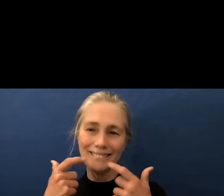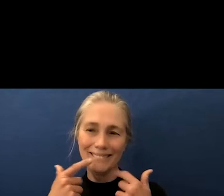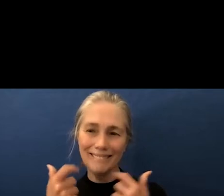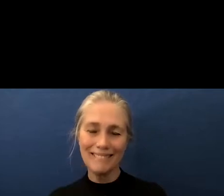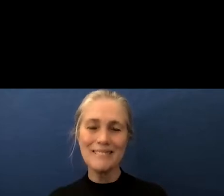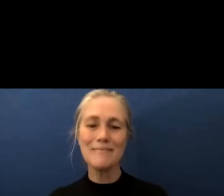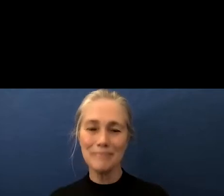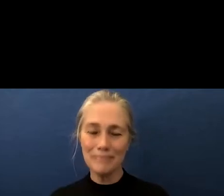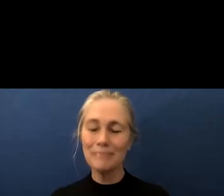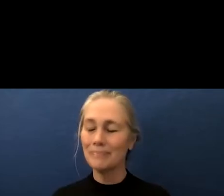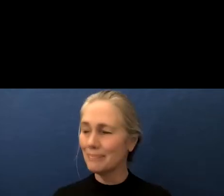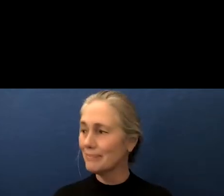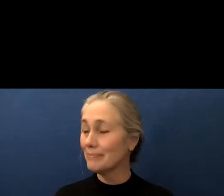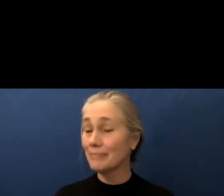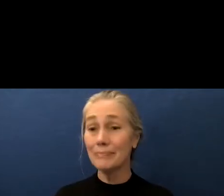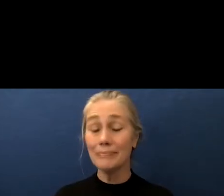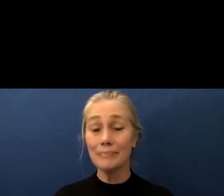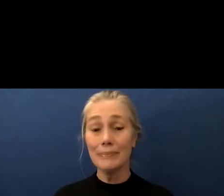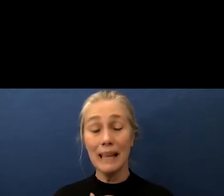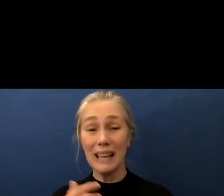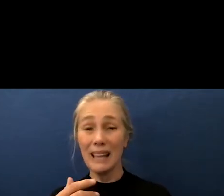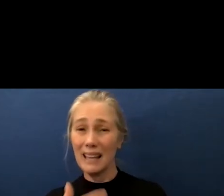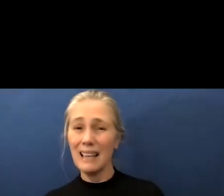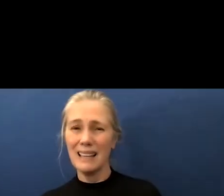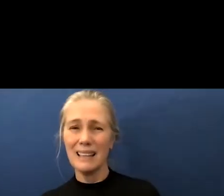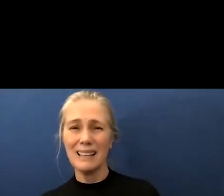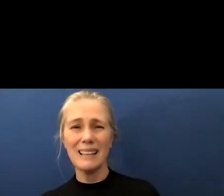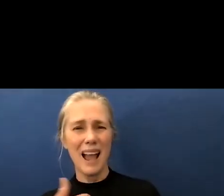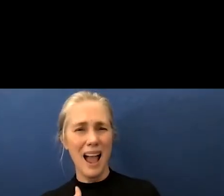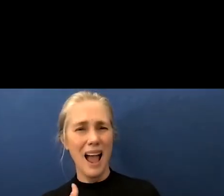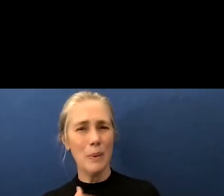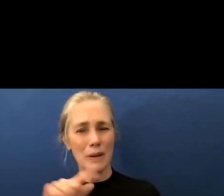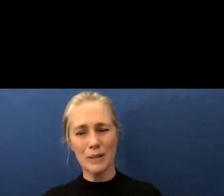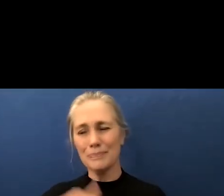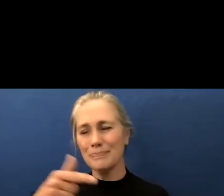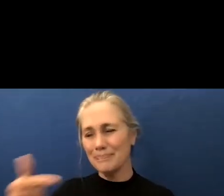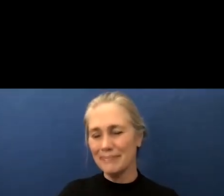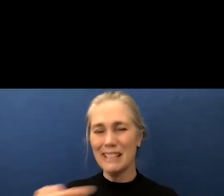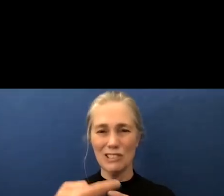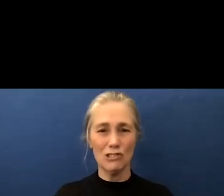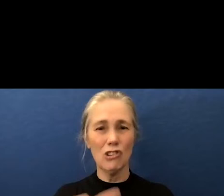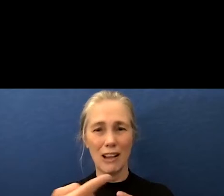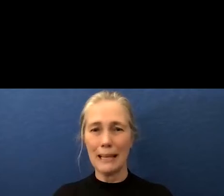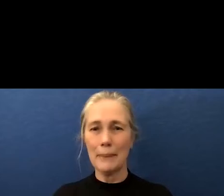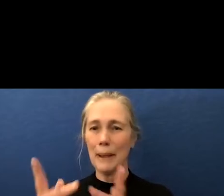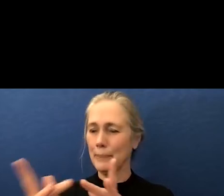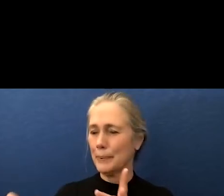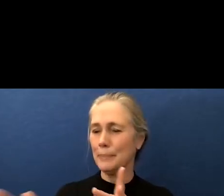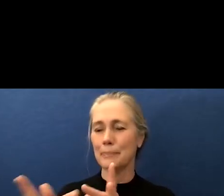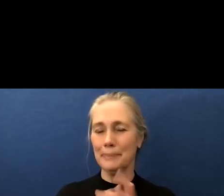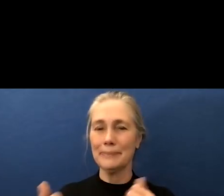can you please come back to me after the next person I'm struggling with my internet right now